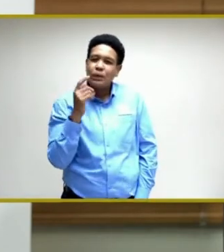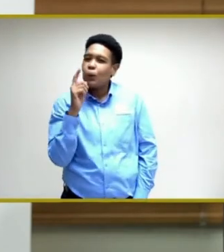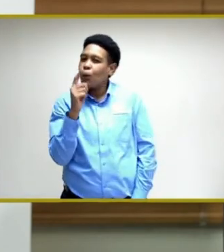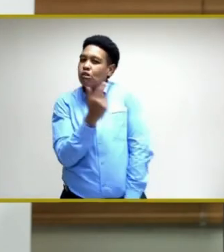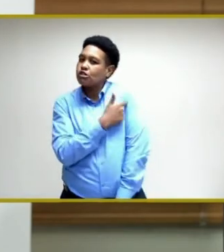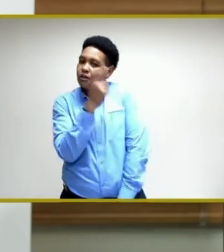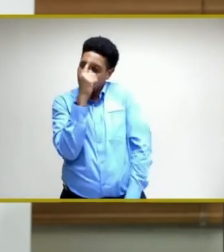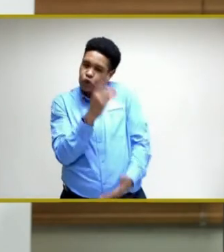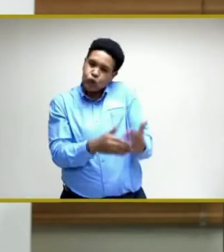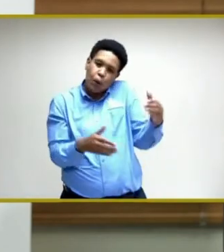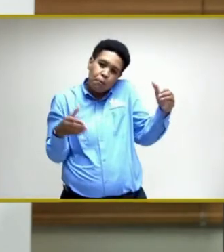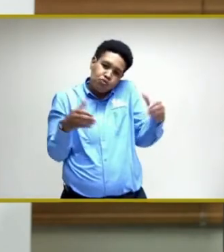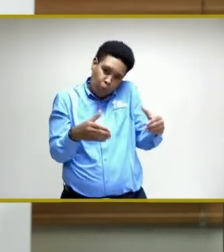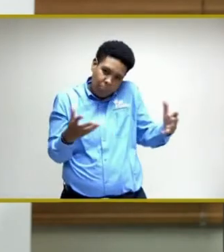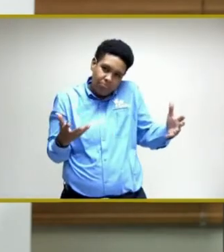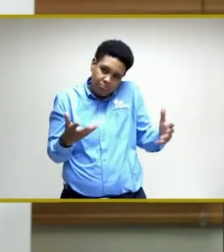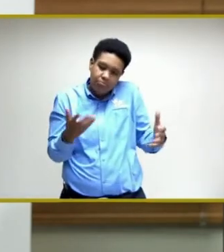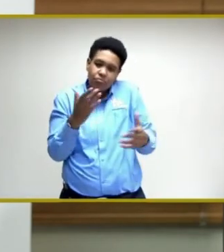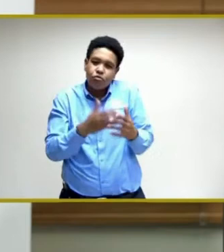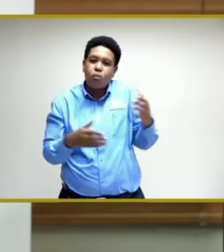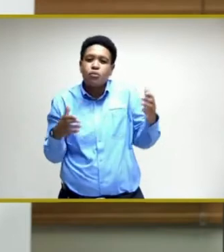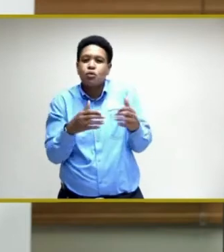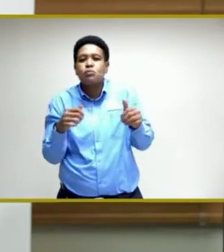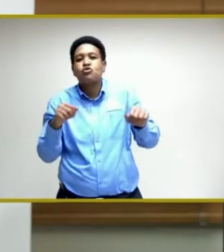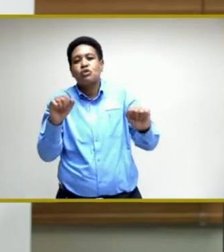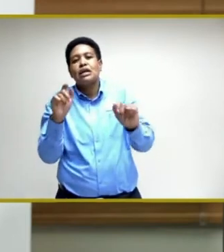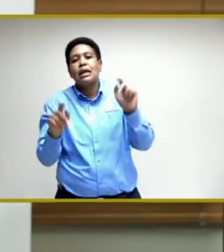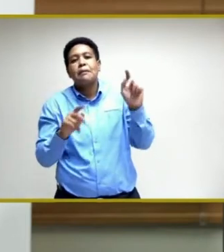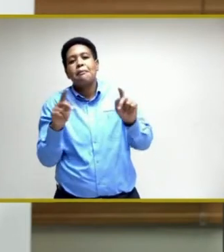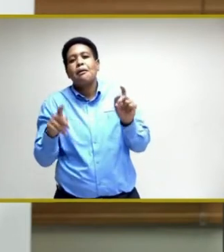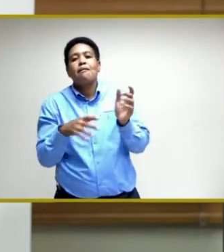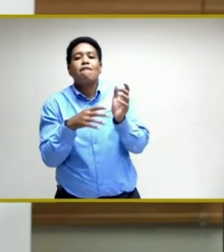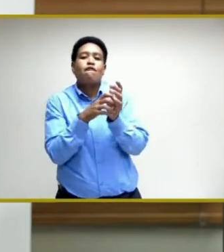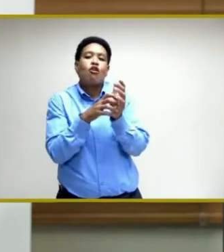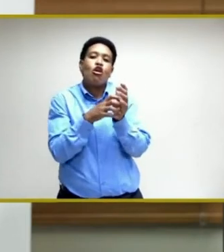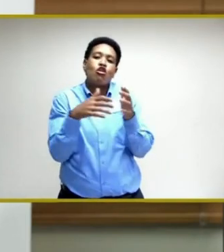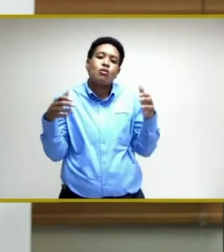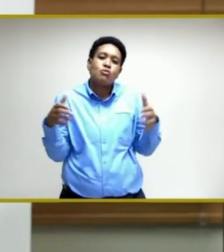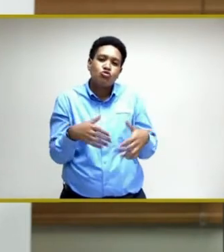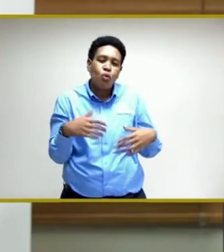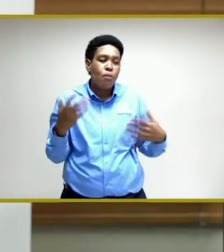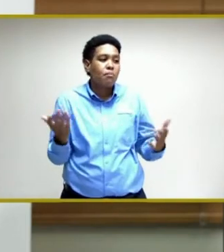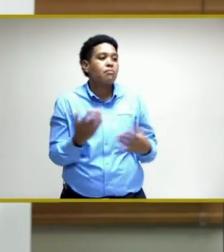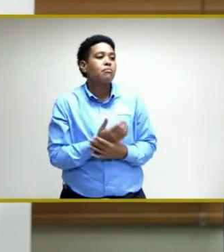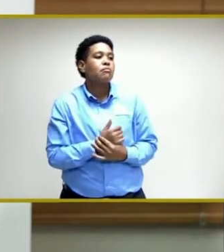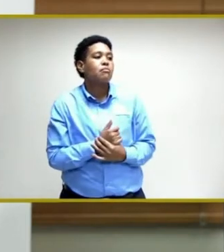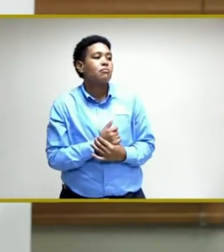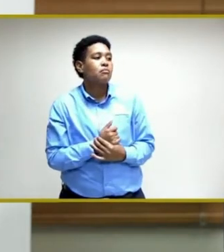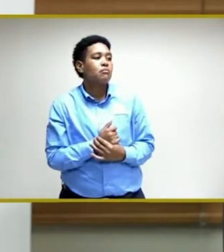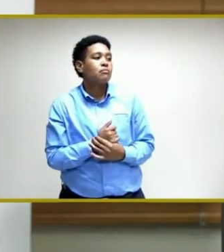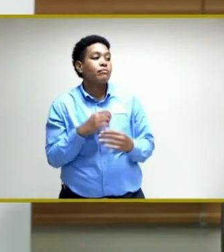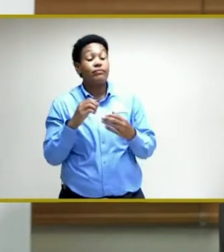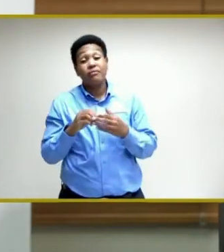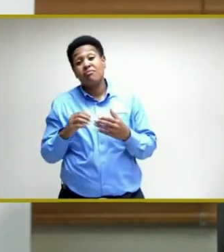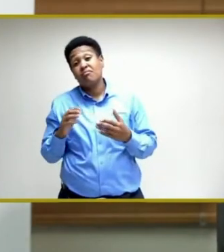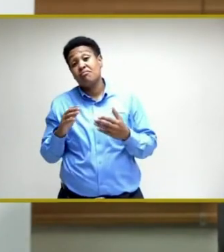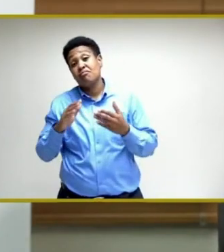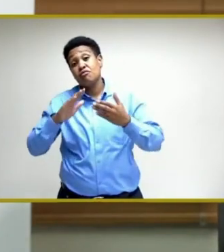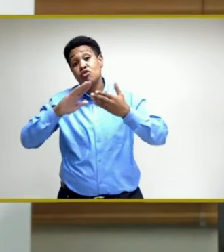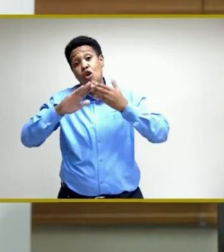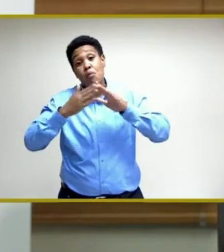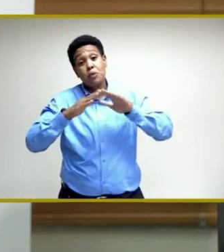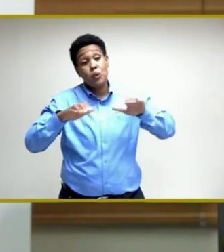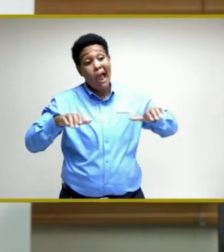there are some groups, you know, street people, vulnerable groups. Even in the case of the community